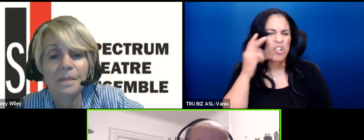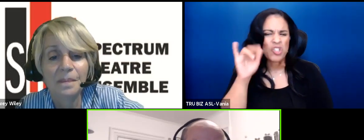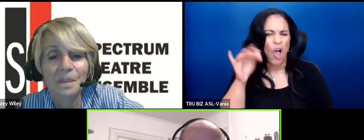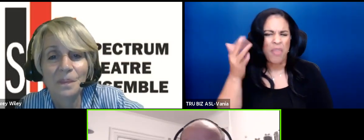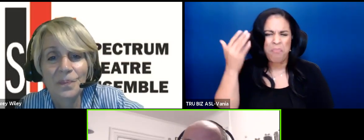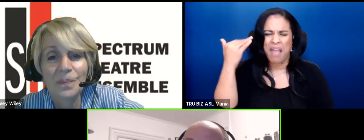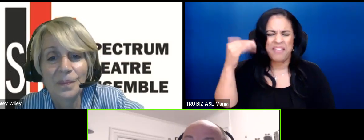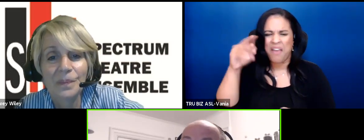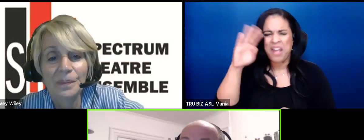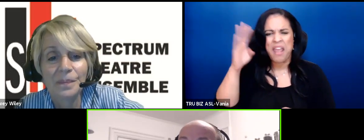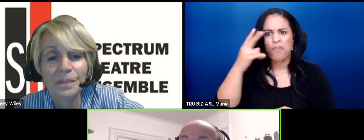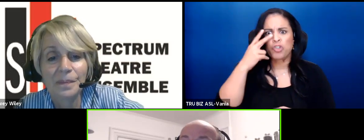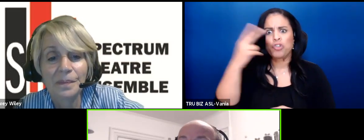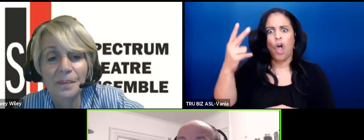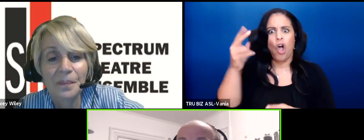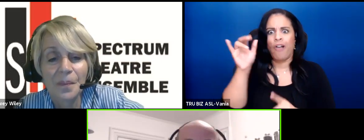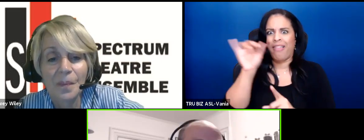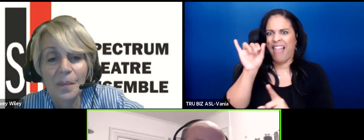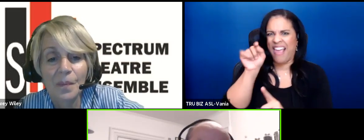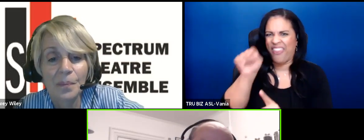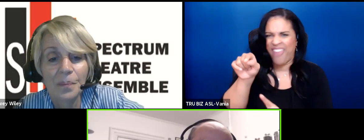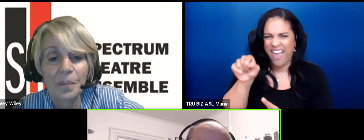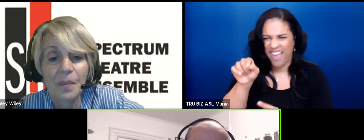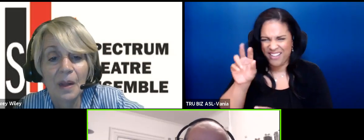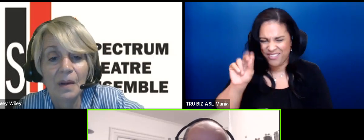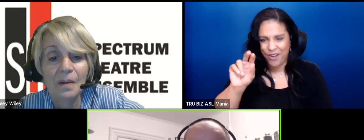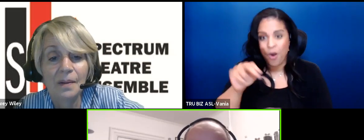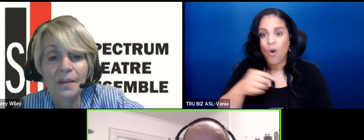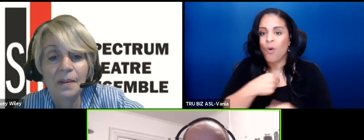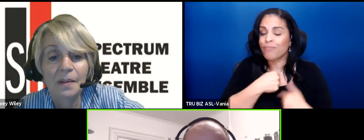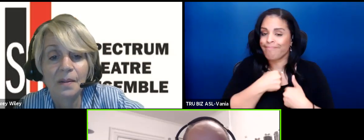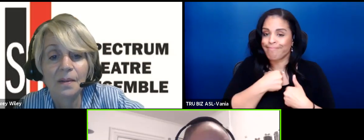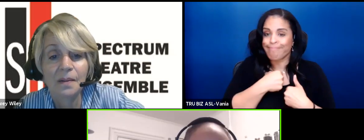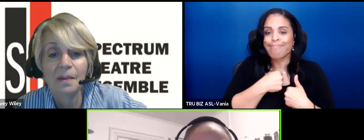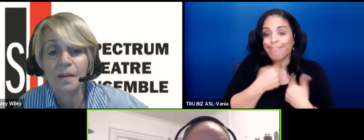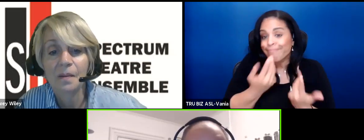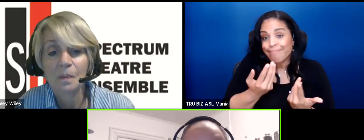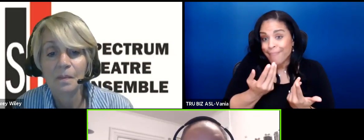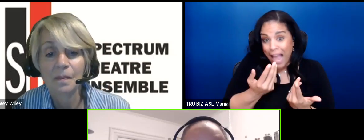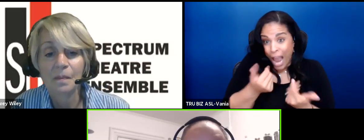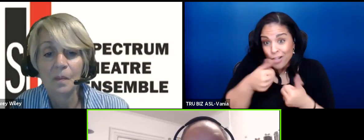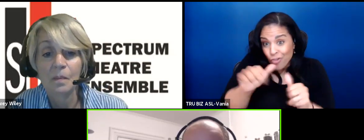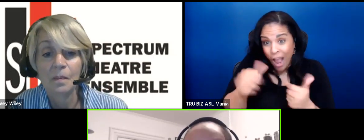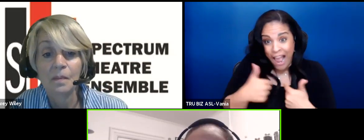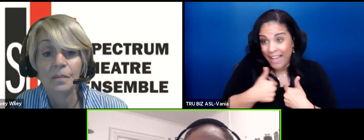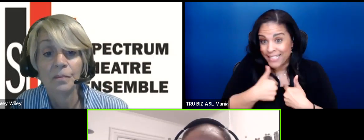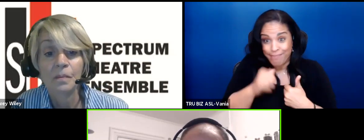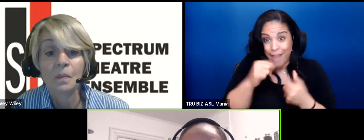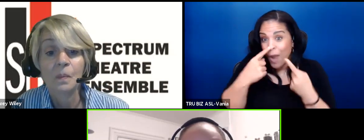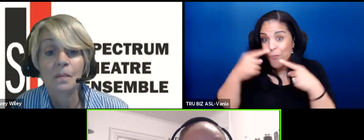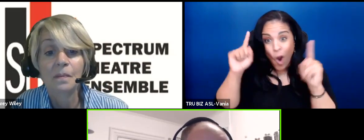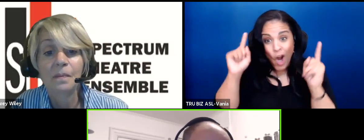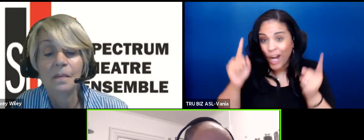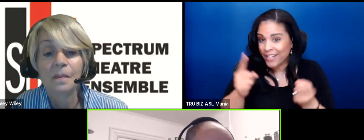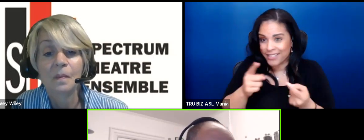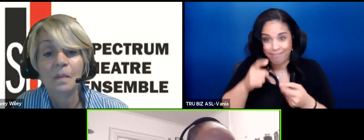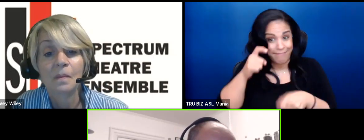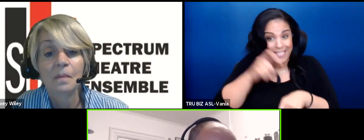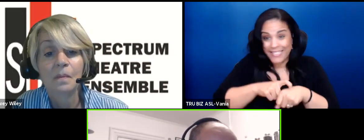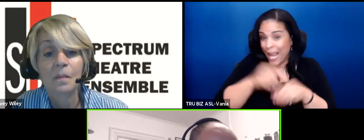Uh I really saw it as you gave it your best shot. It didn't work out. Time to move on.